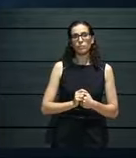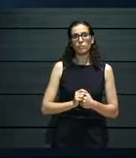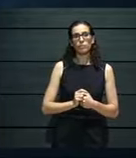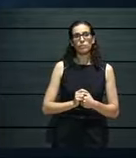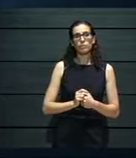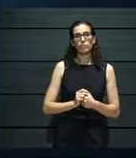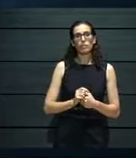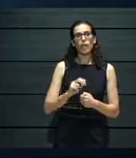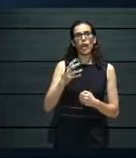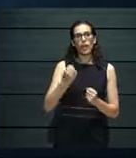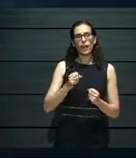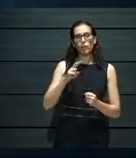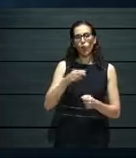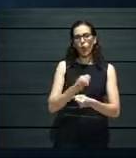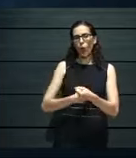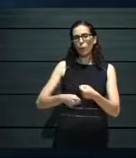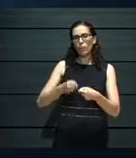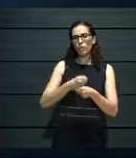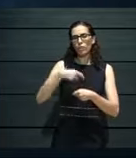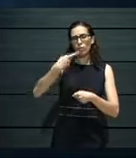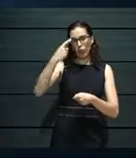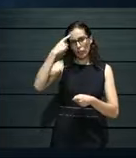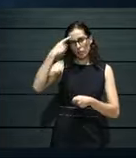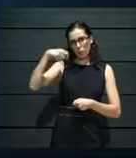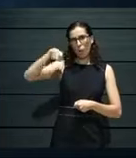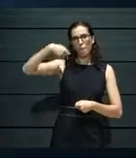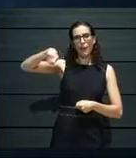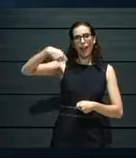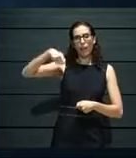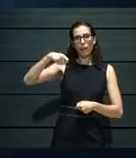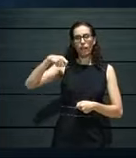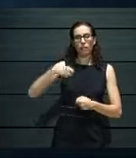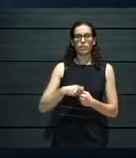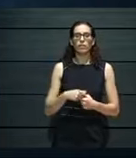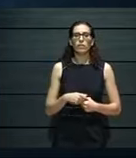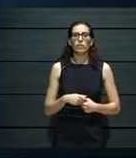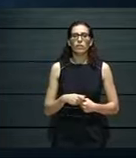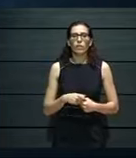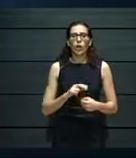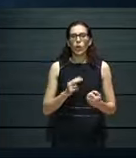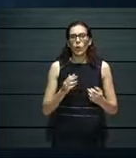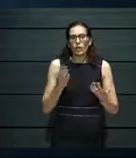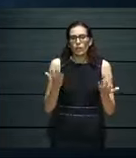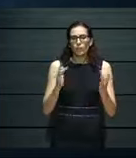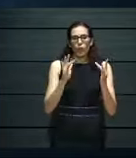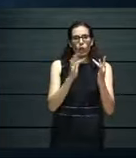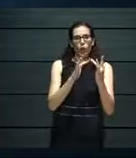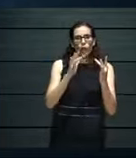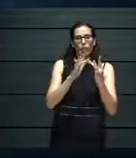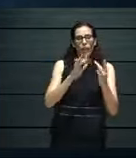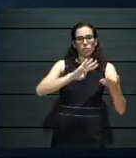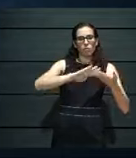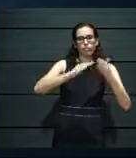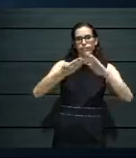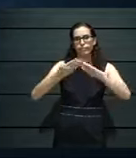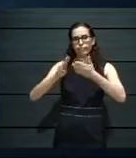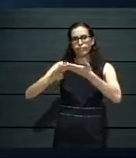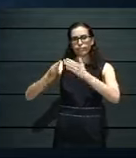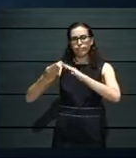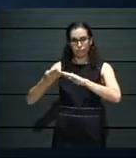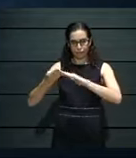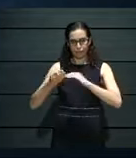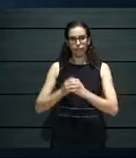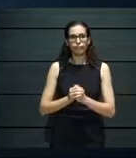way of engaging people and the communities for this particular anniversary. So, we had